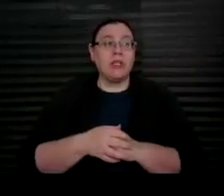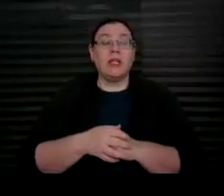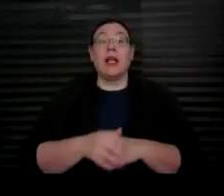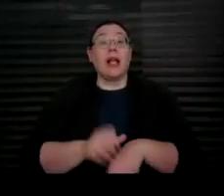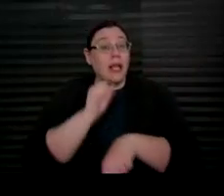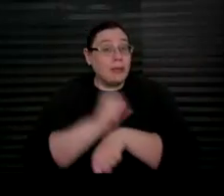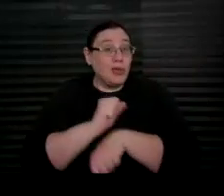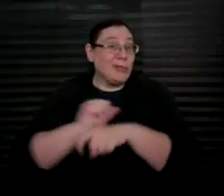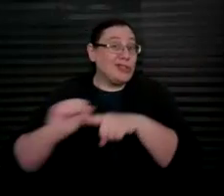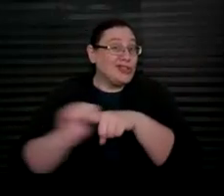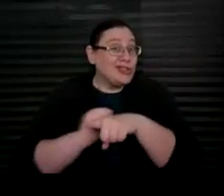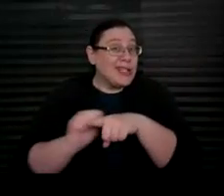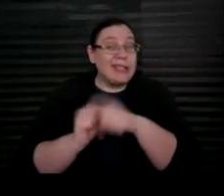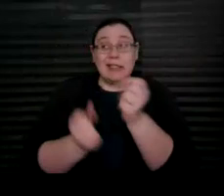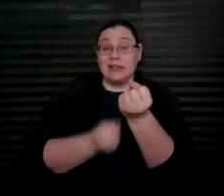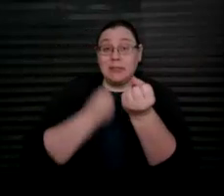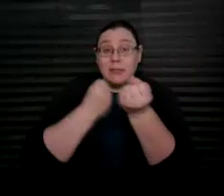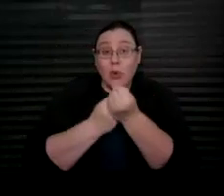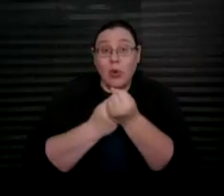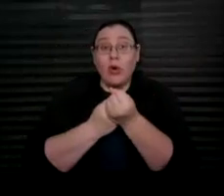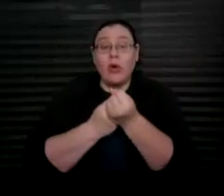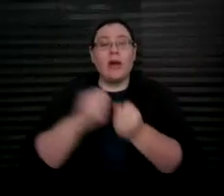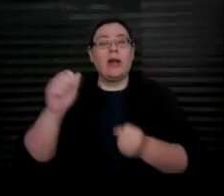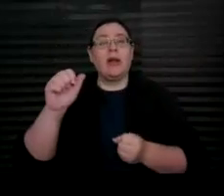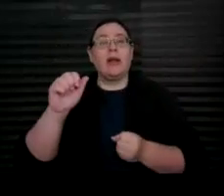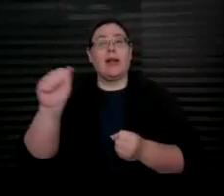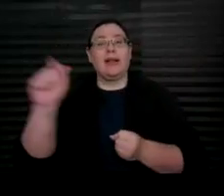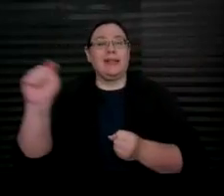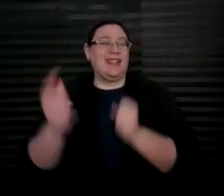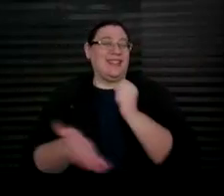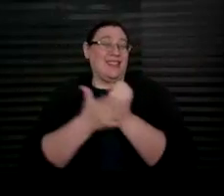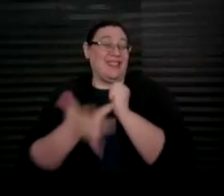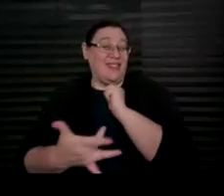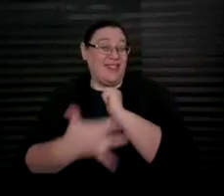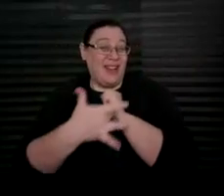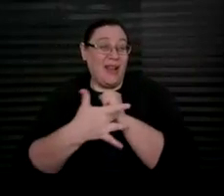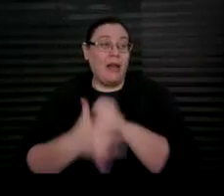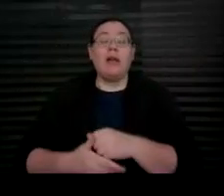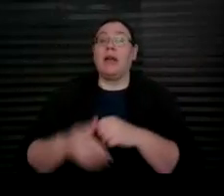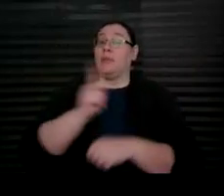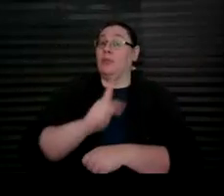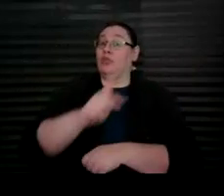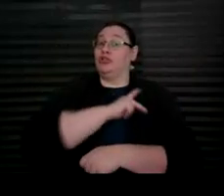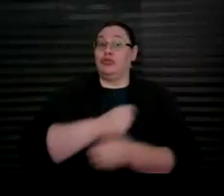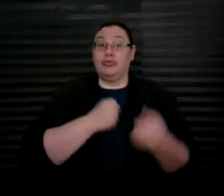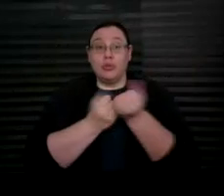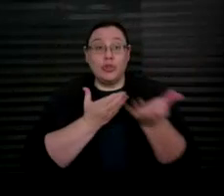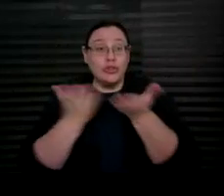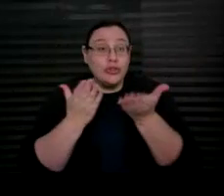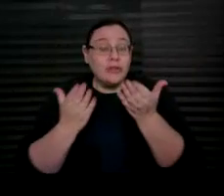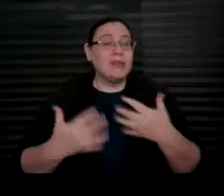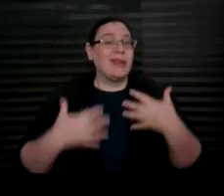training and support, assistive technology, personal support services, health care